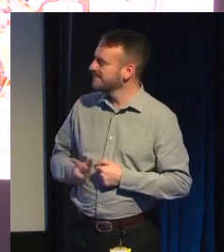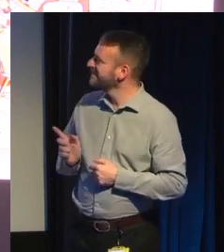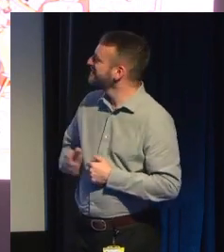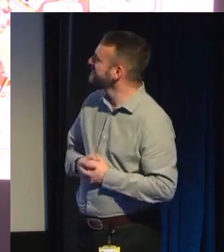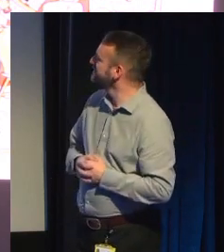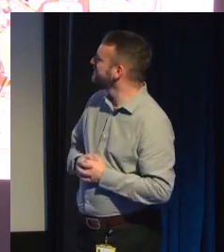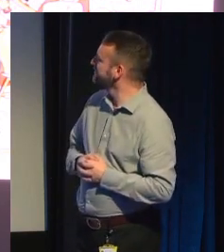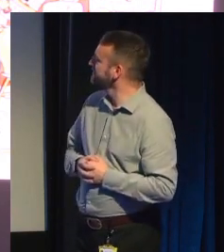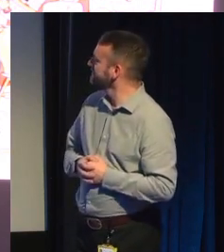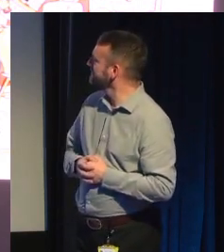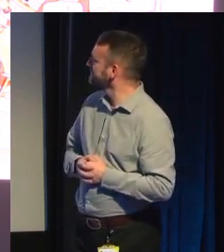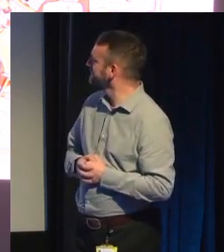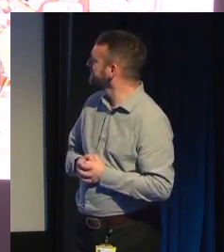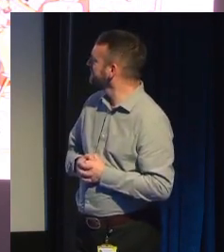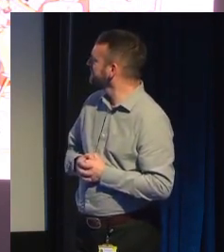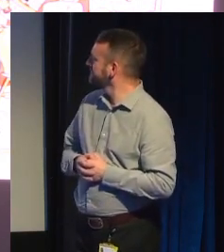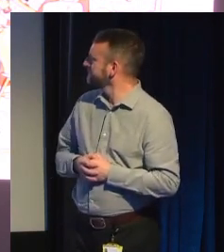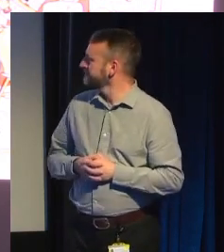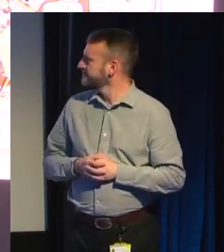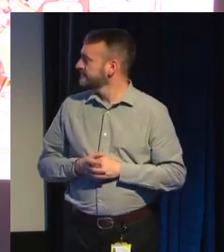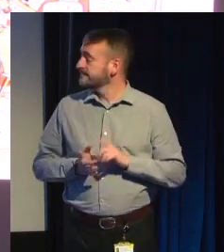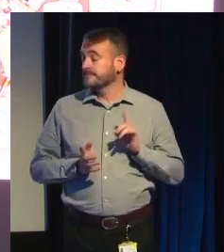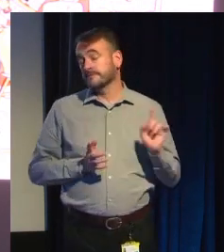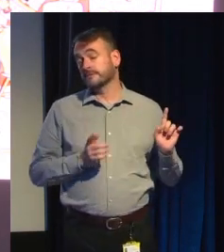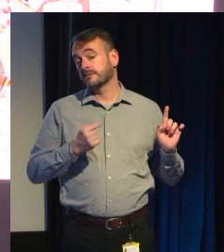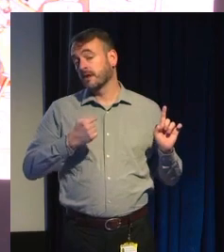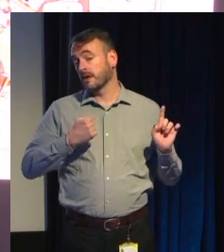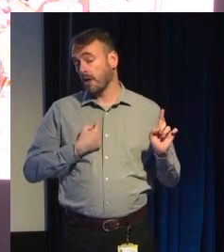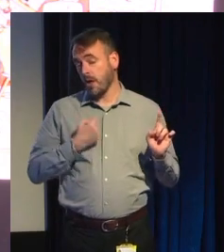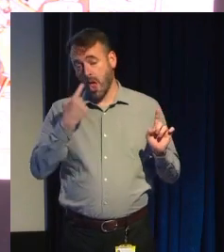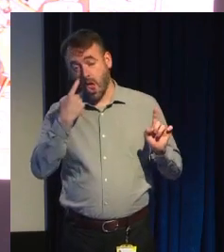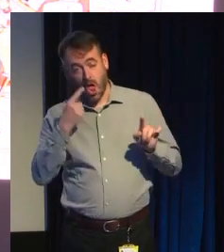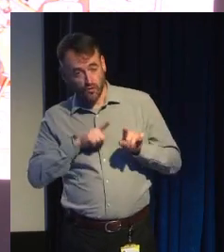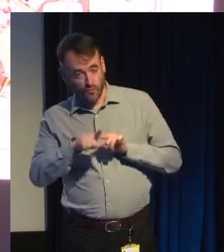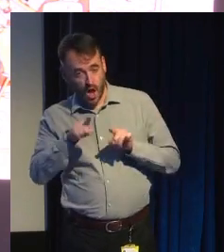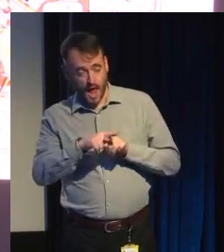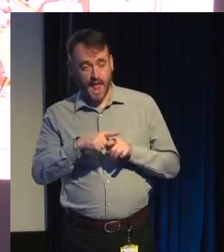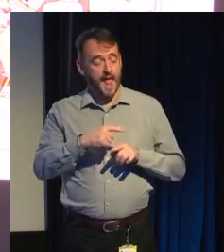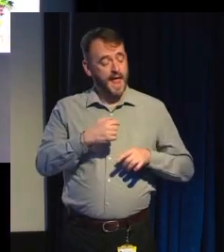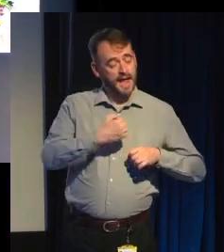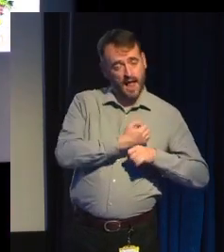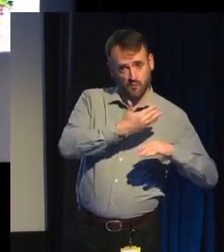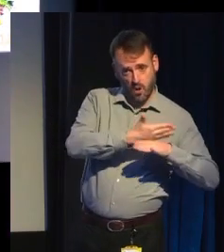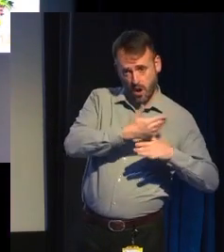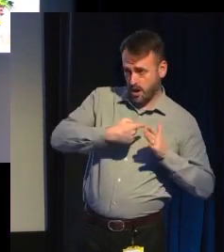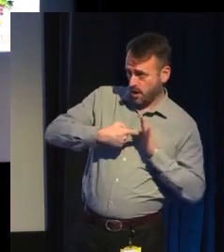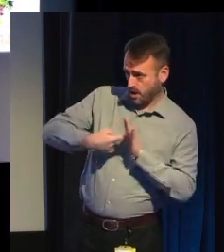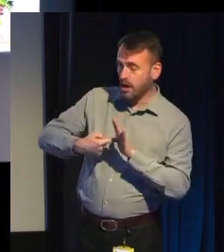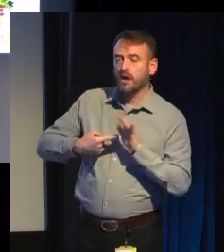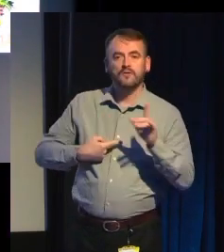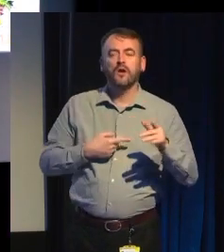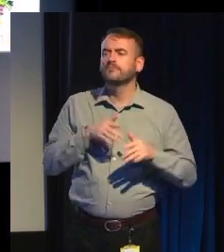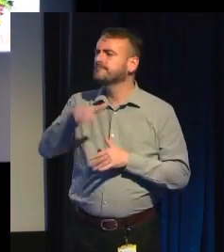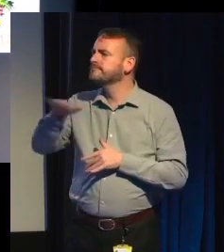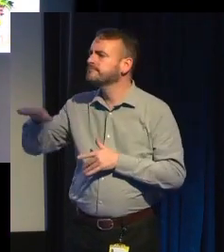So, a couple of my attempts to legitimise games were, firstly, I eventually got some funding for this project. It was called